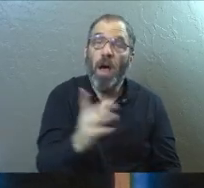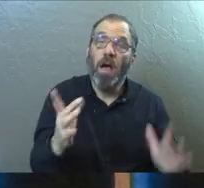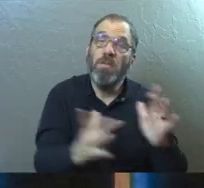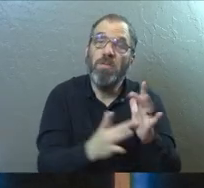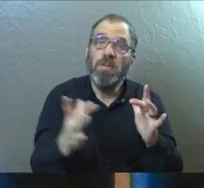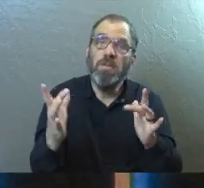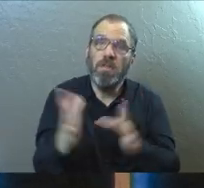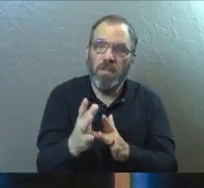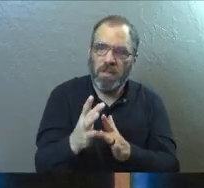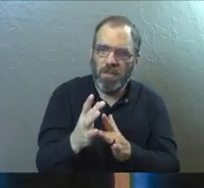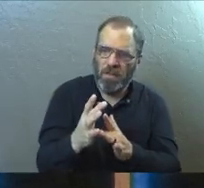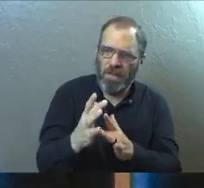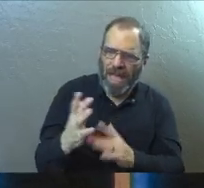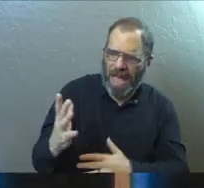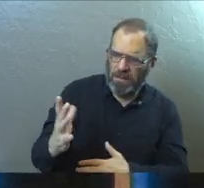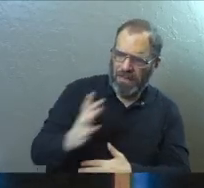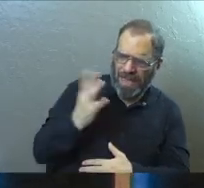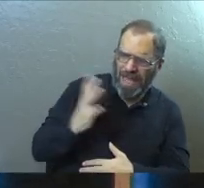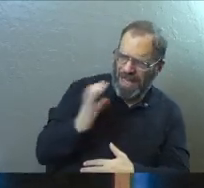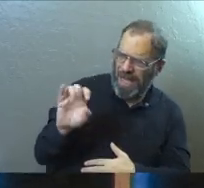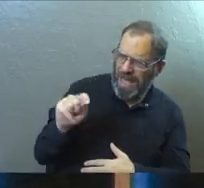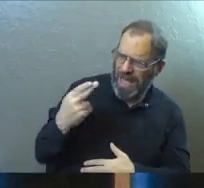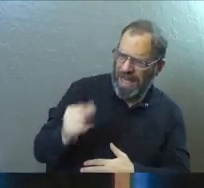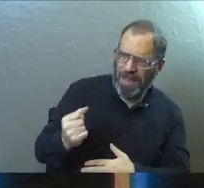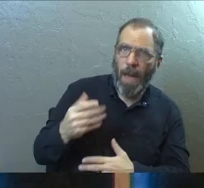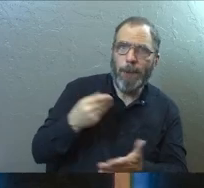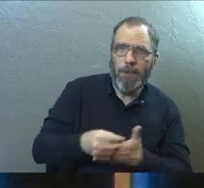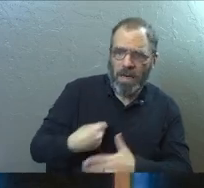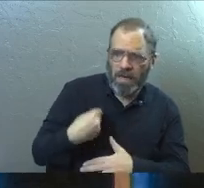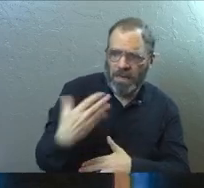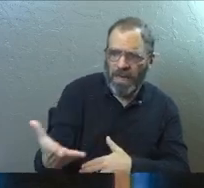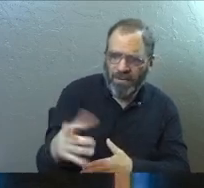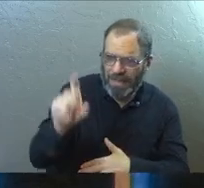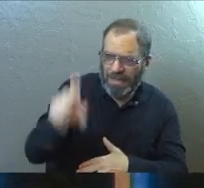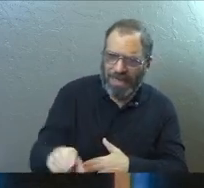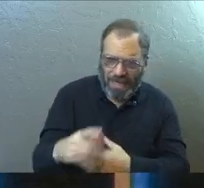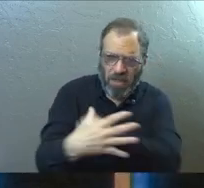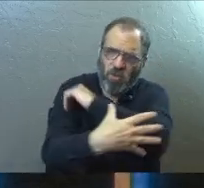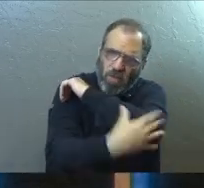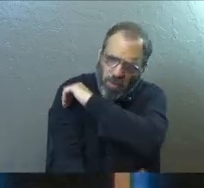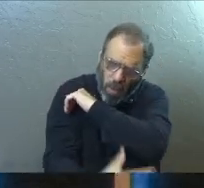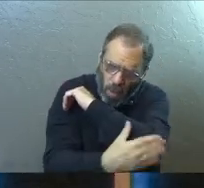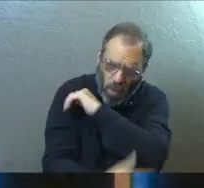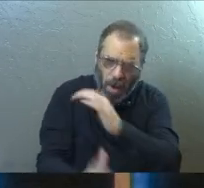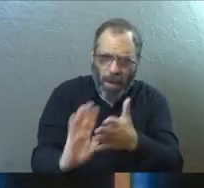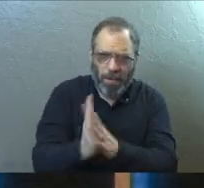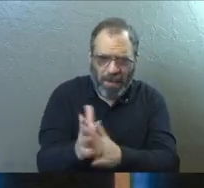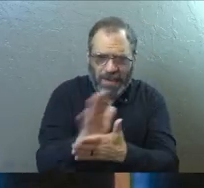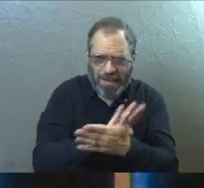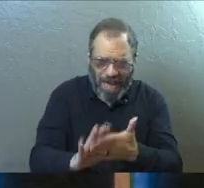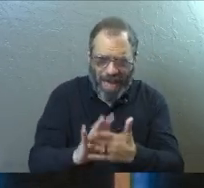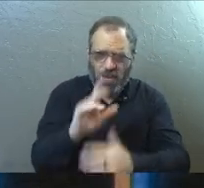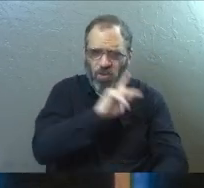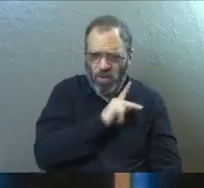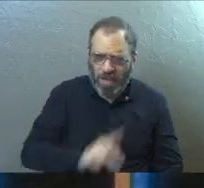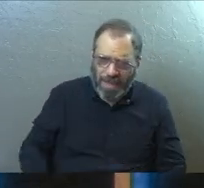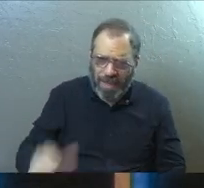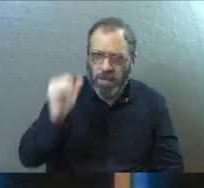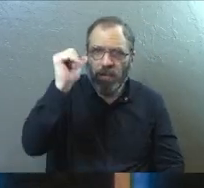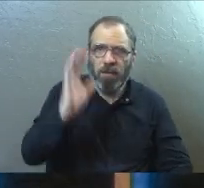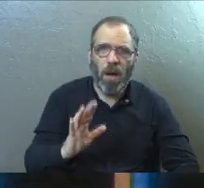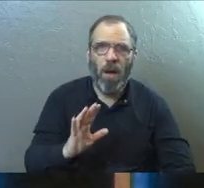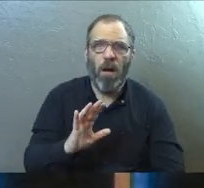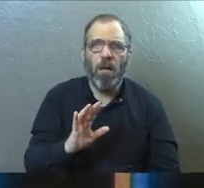Jesus has an ethic that has to do with giving away your money to those in need and to the poor. And being generous to the kingdom of God.